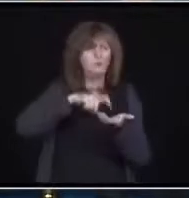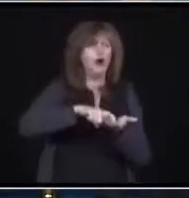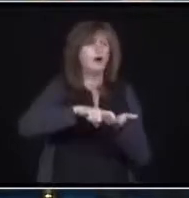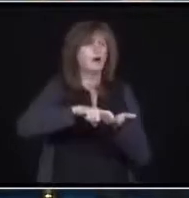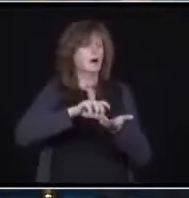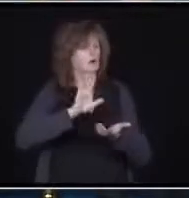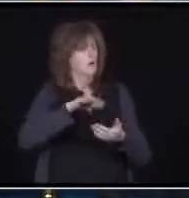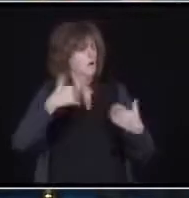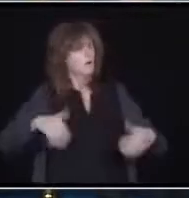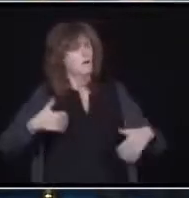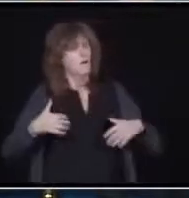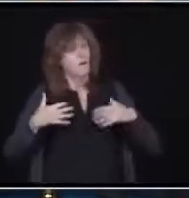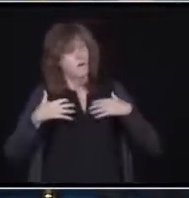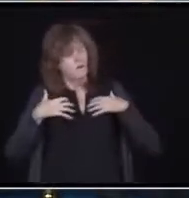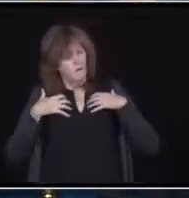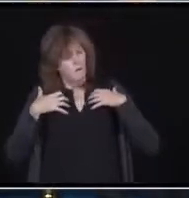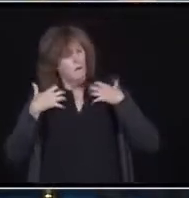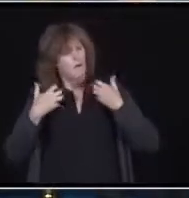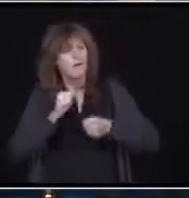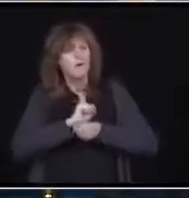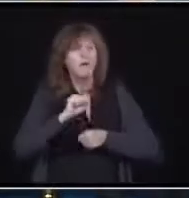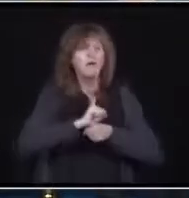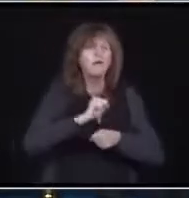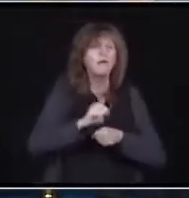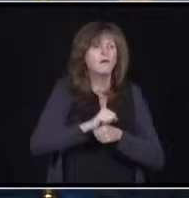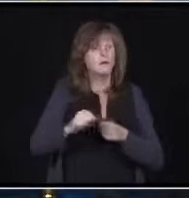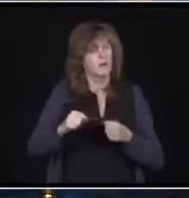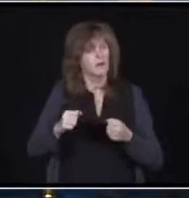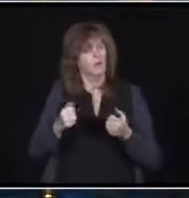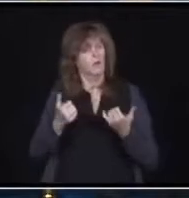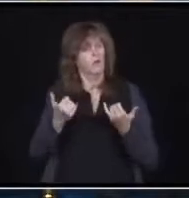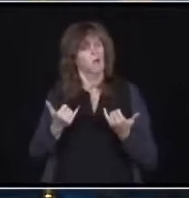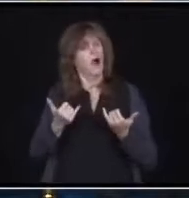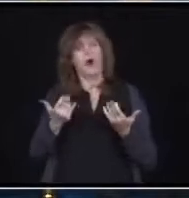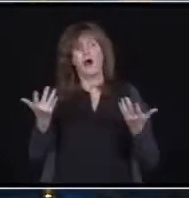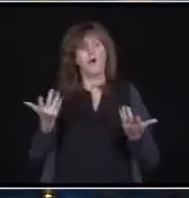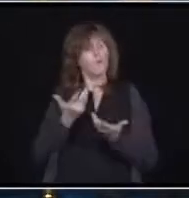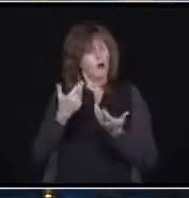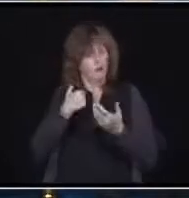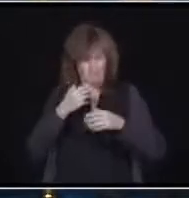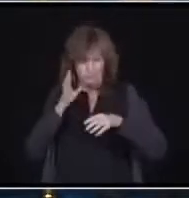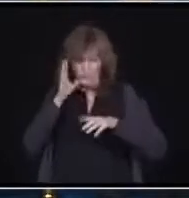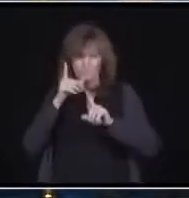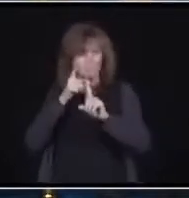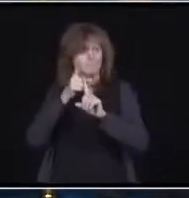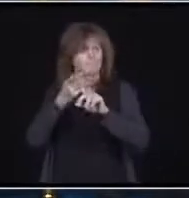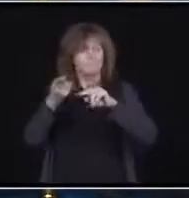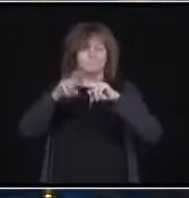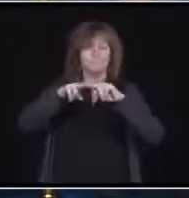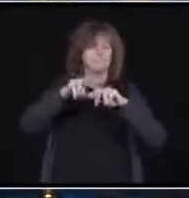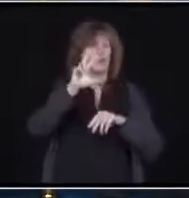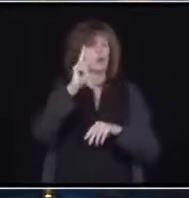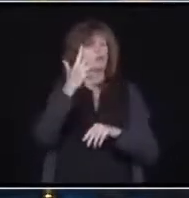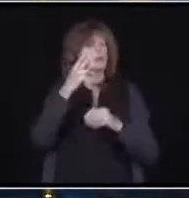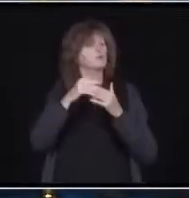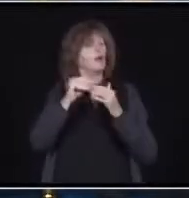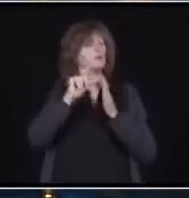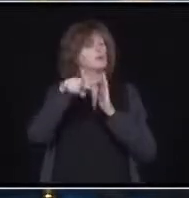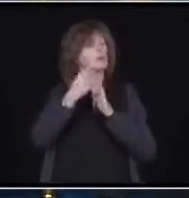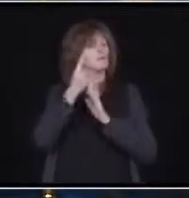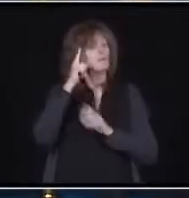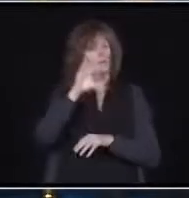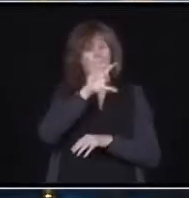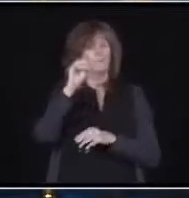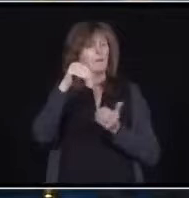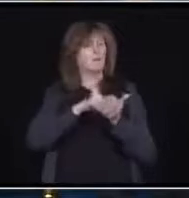targeted increase of $3 per hour for 50,000 eligible PSWs in our long-term care